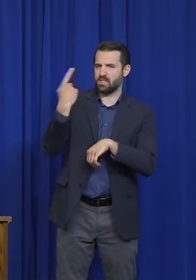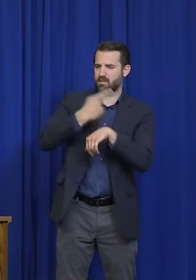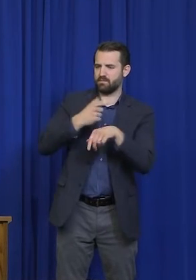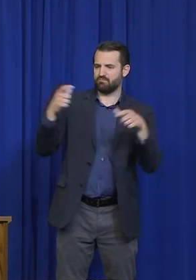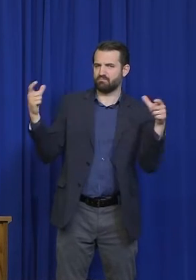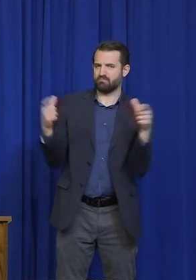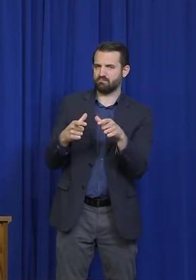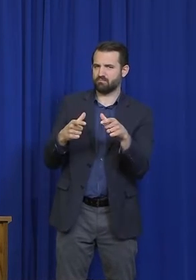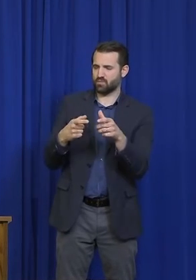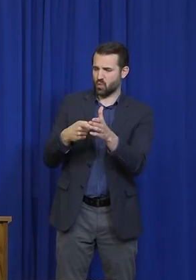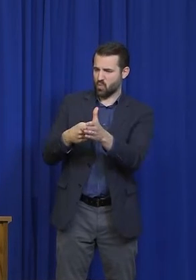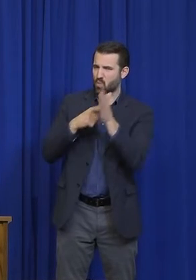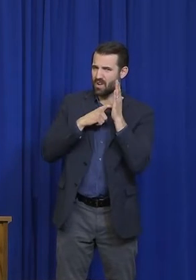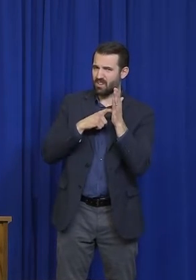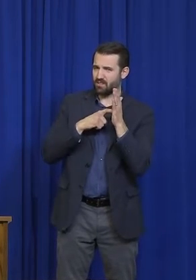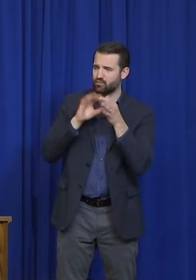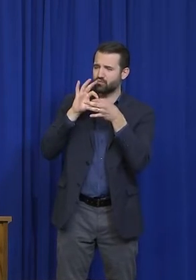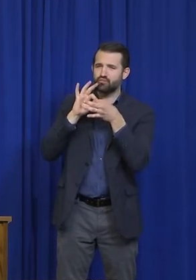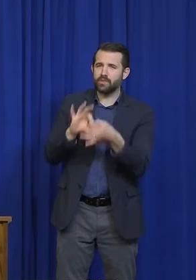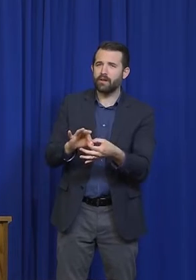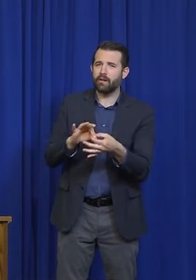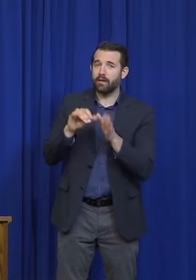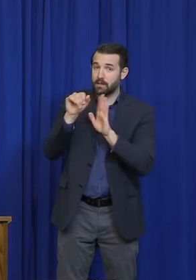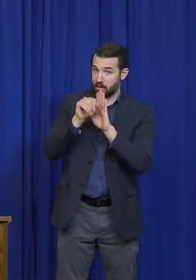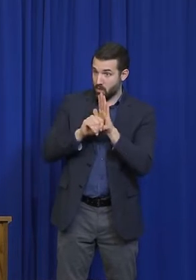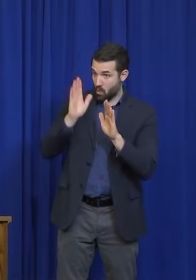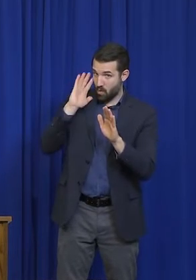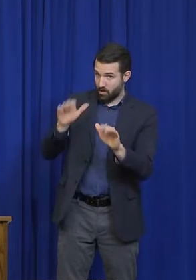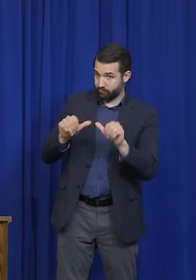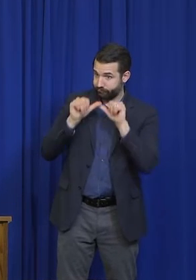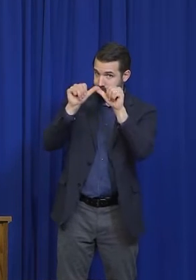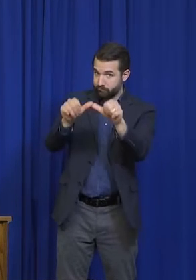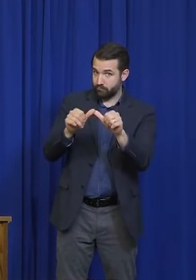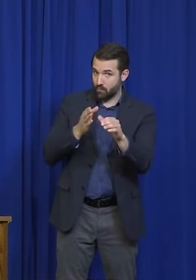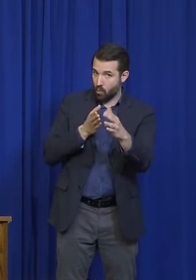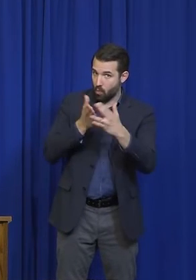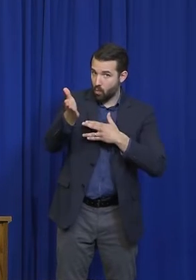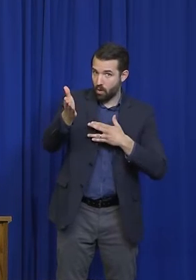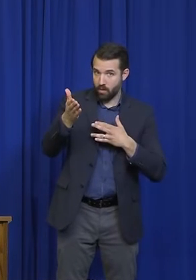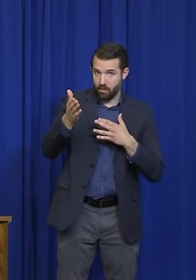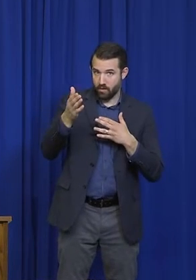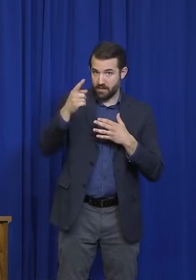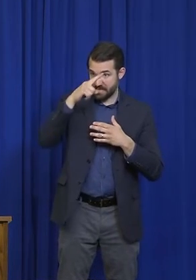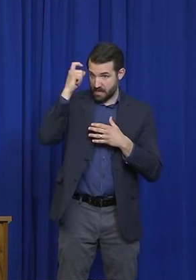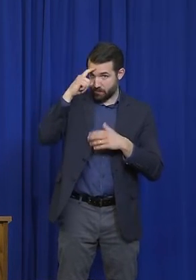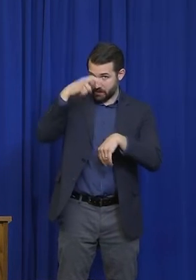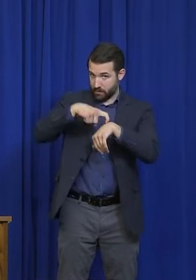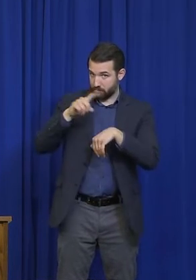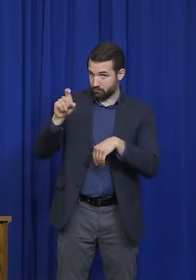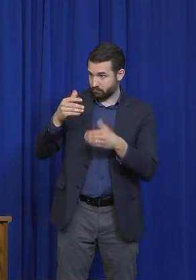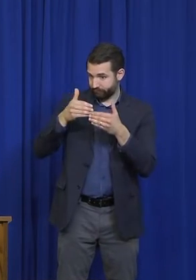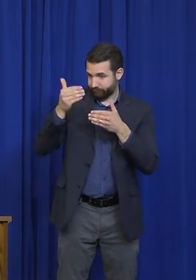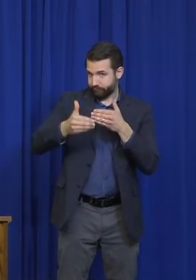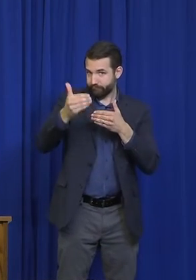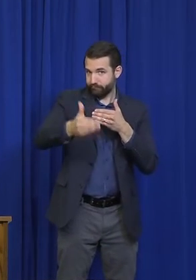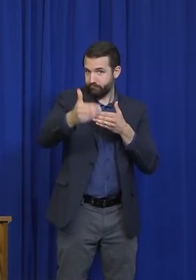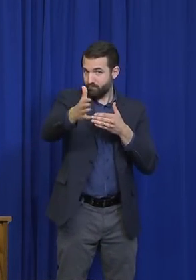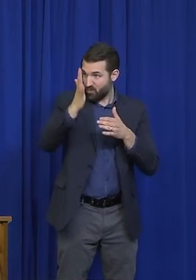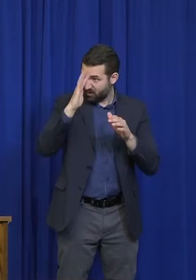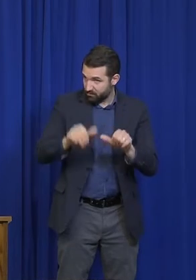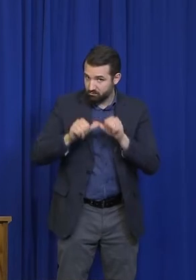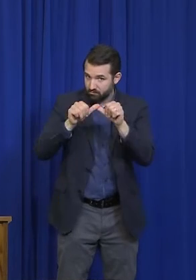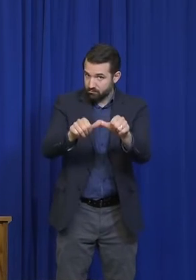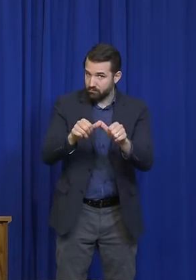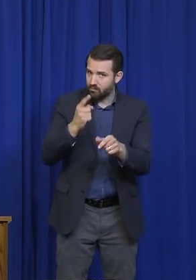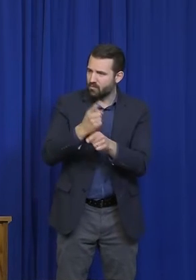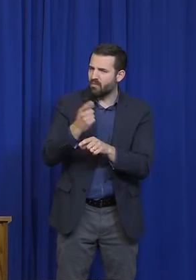into the state will probably be in place throughout the summer in some form or another. But I think the average length of